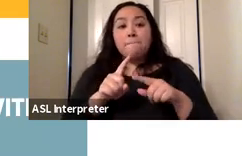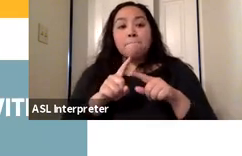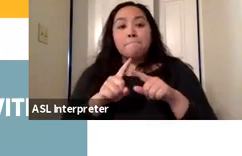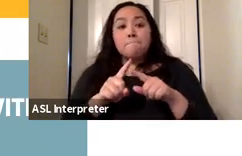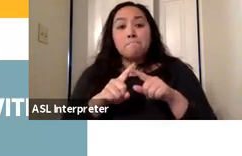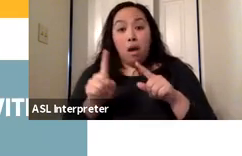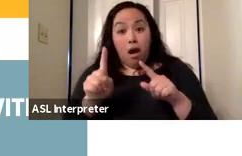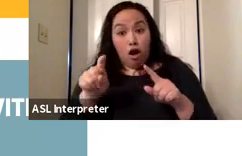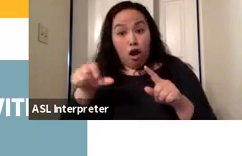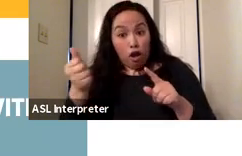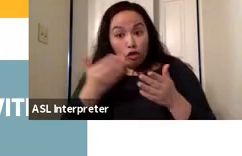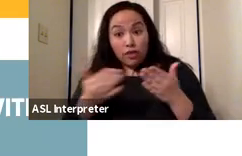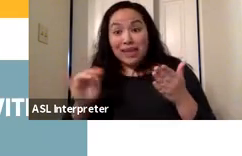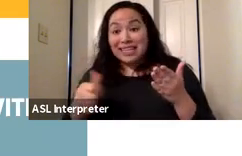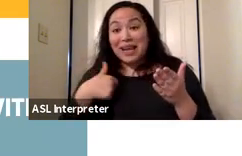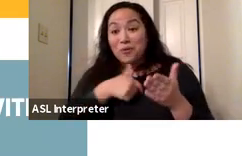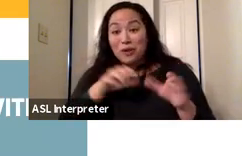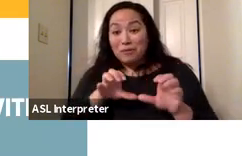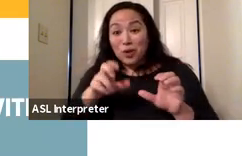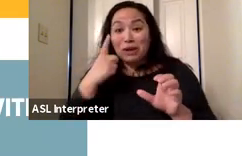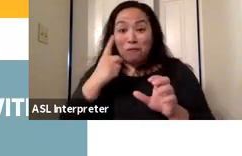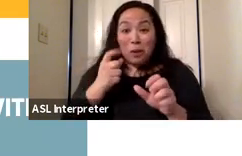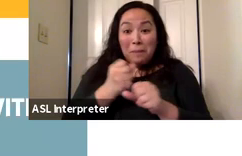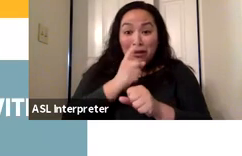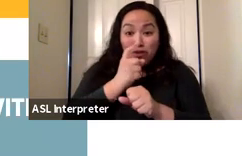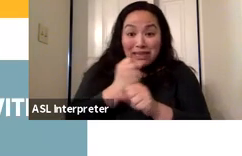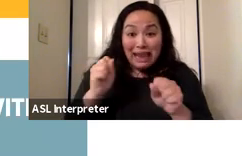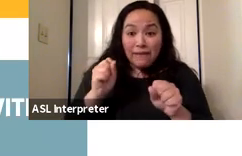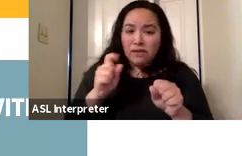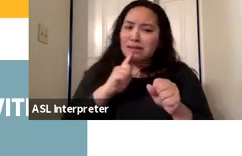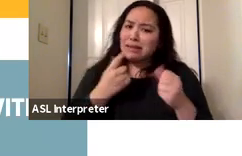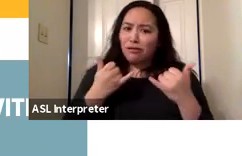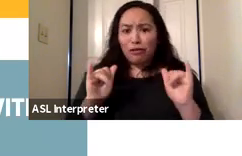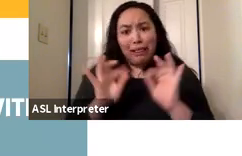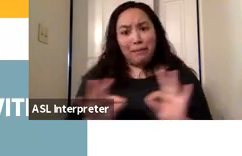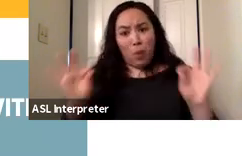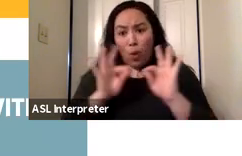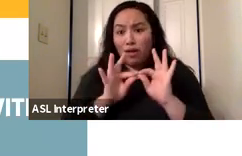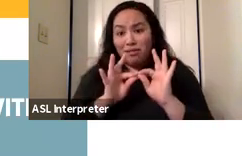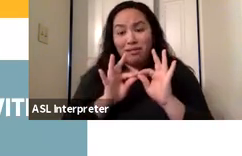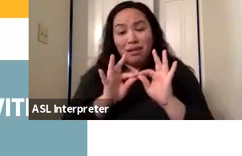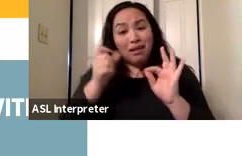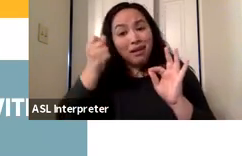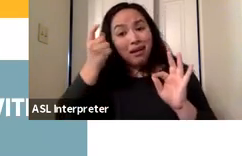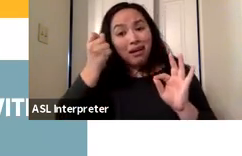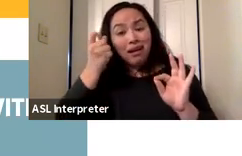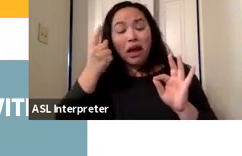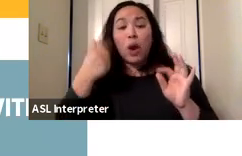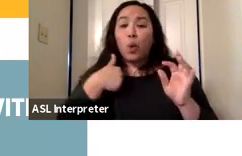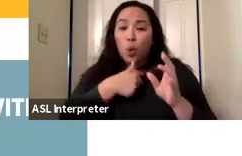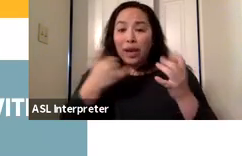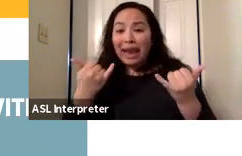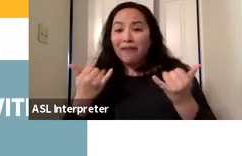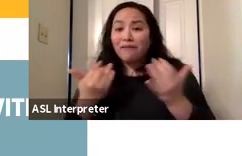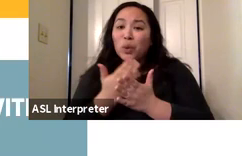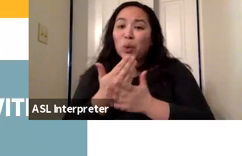that we have been doing to keep each other safe from COVID are still really important, even as we are in this new phase and have